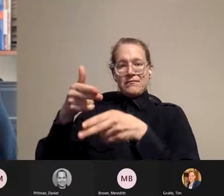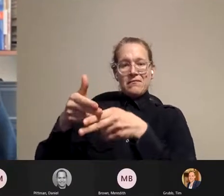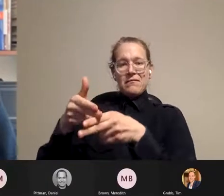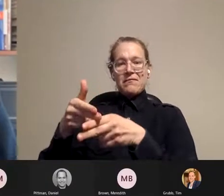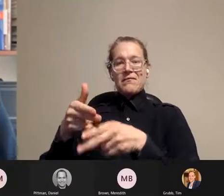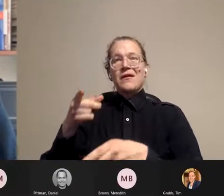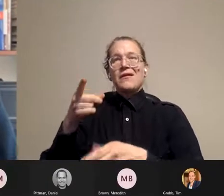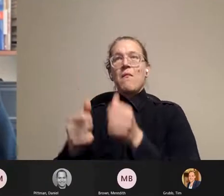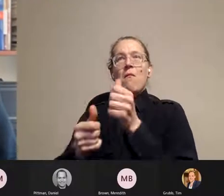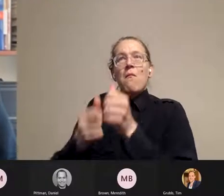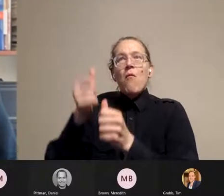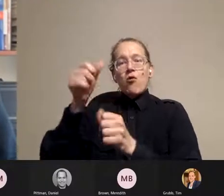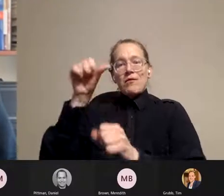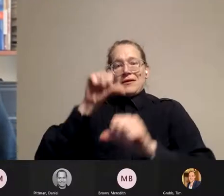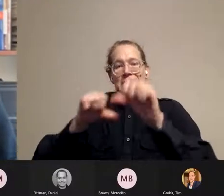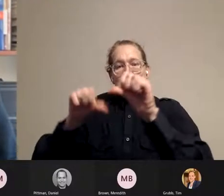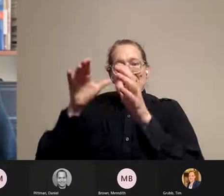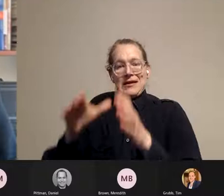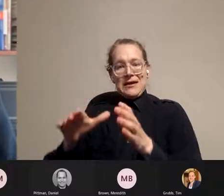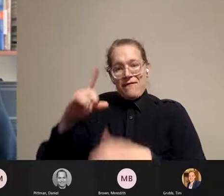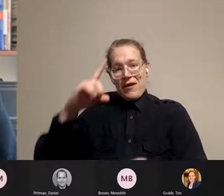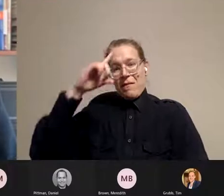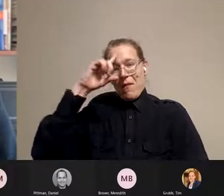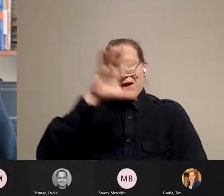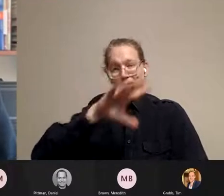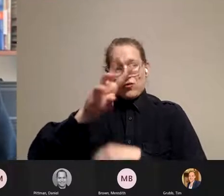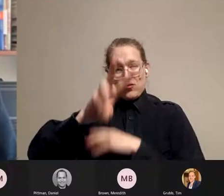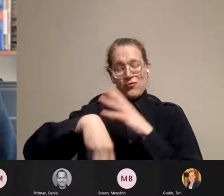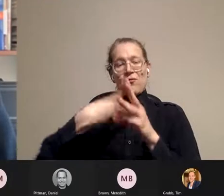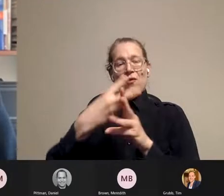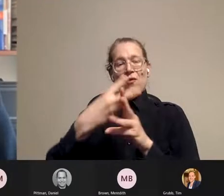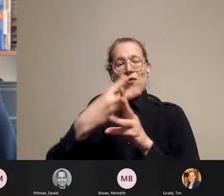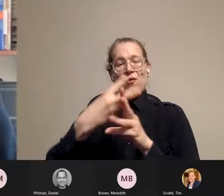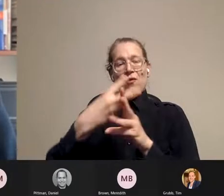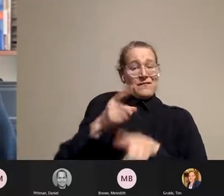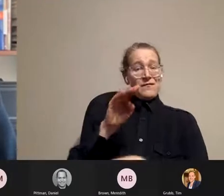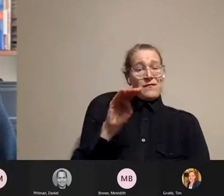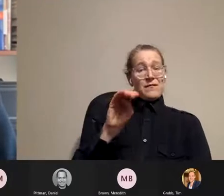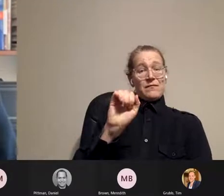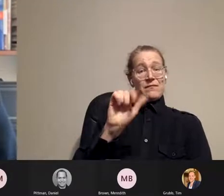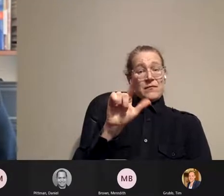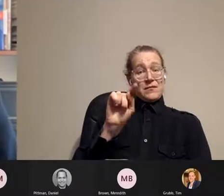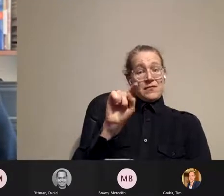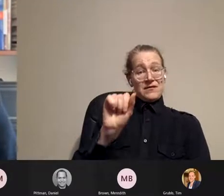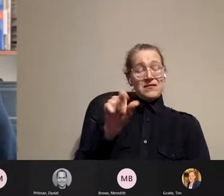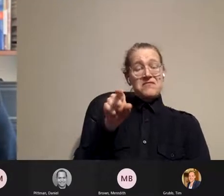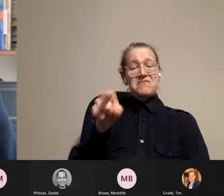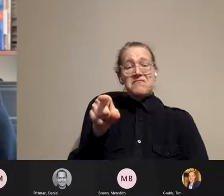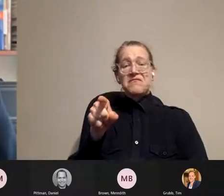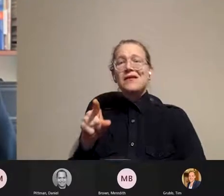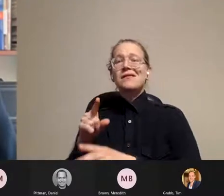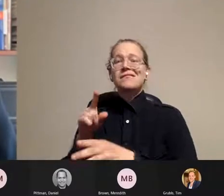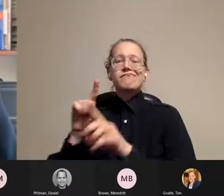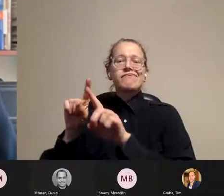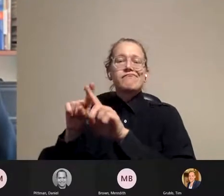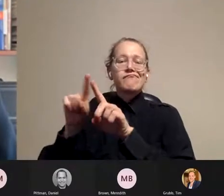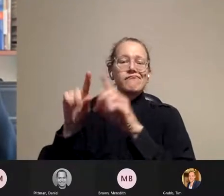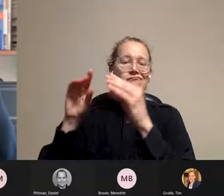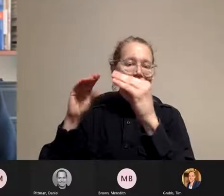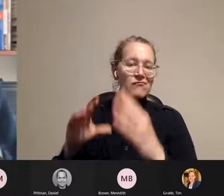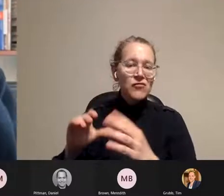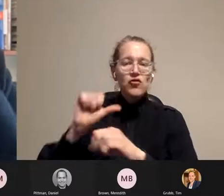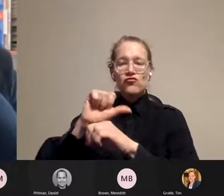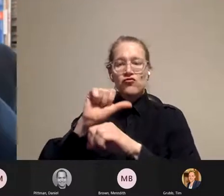he has served as field physician for Doctors Without Borders and has held academic positions at Columbia University, University of